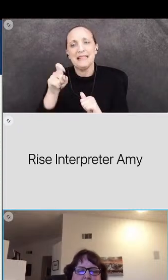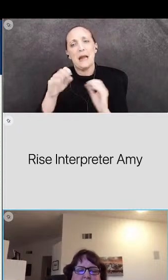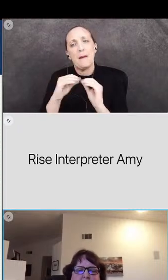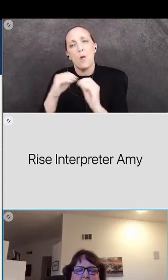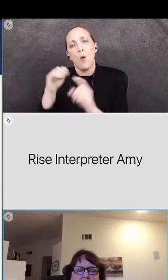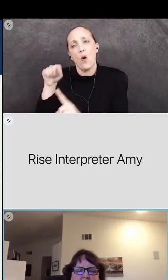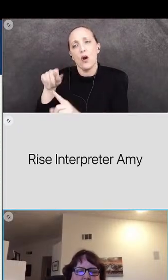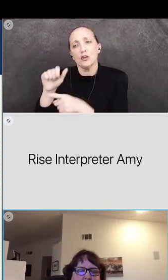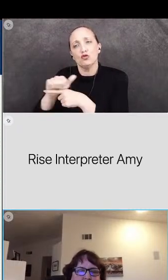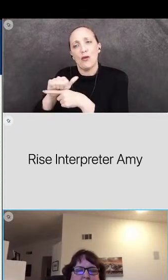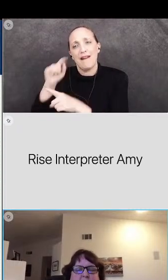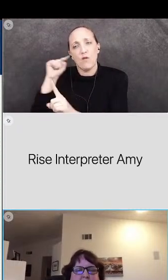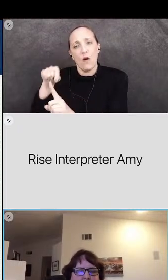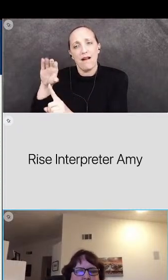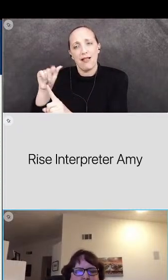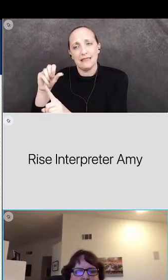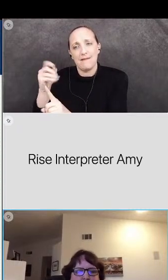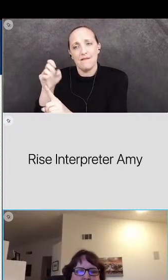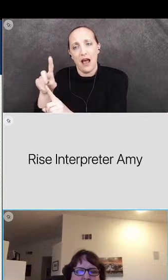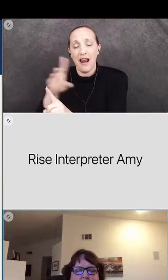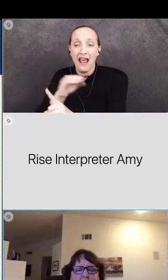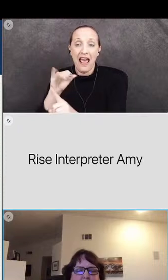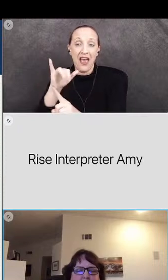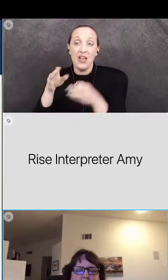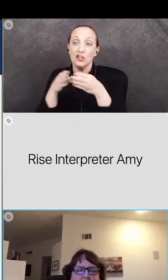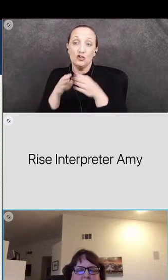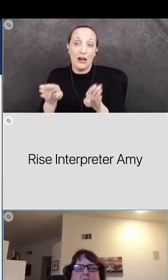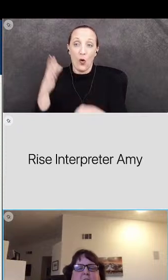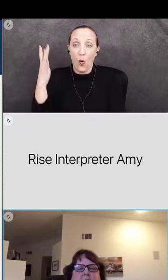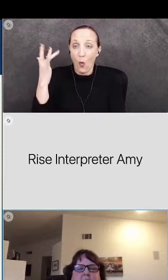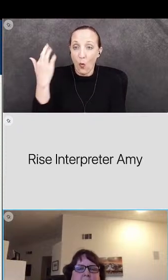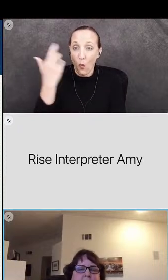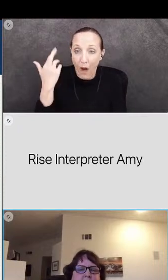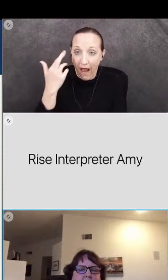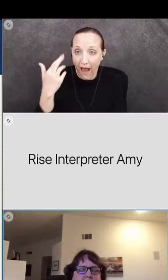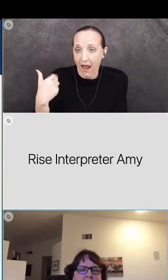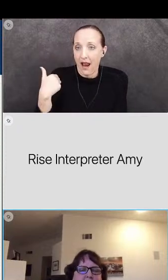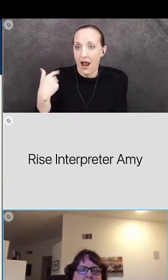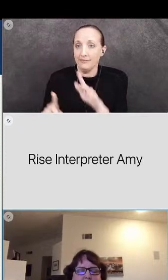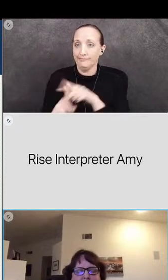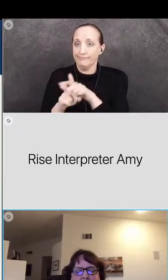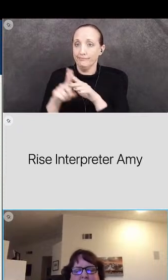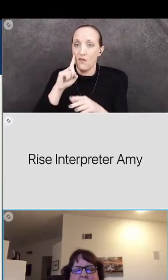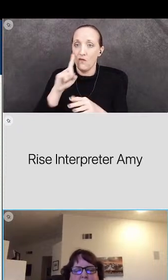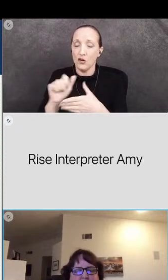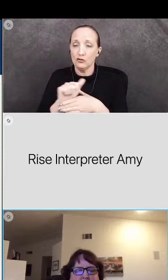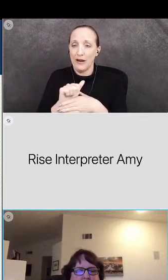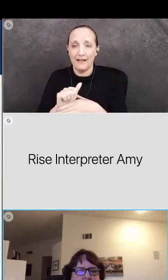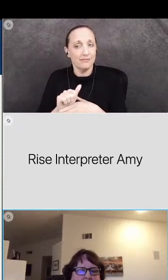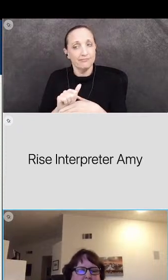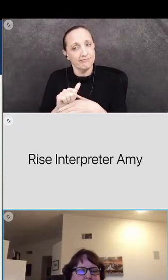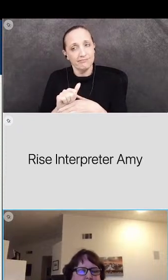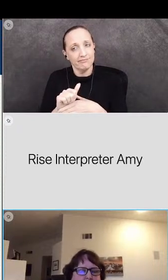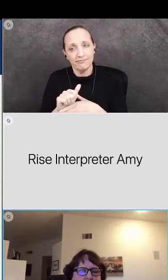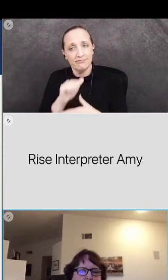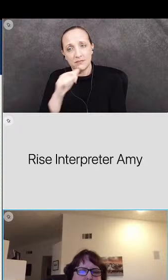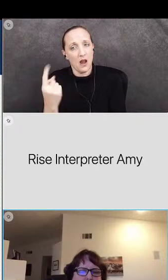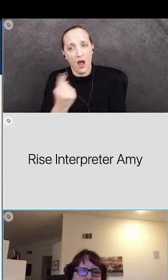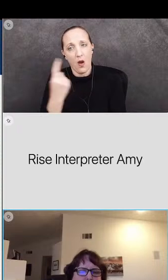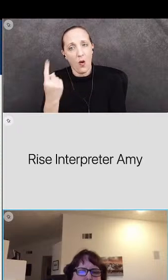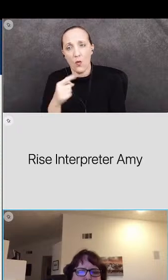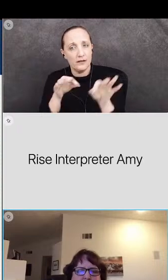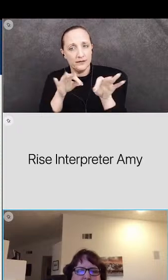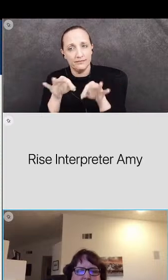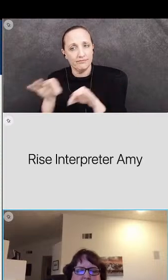and the general and generally the why as in why am i here for this training and it has not always been explained well